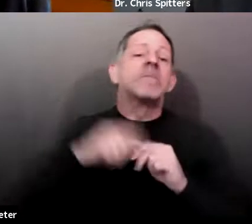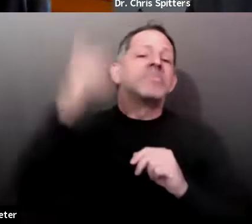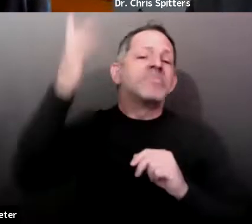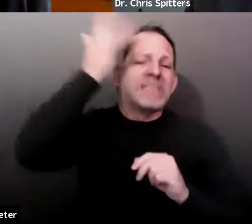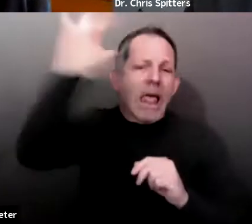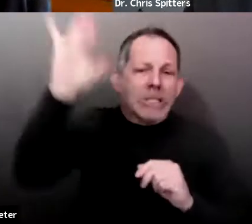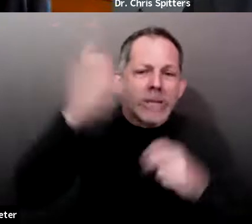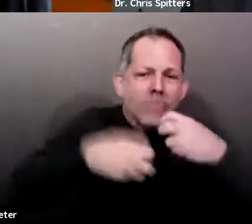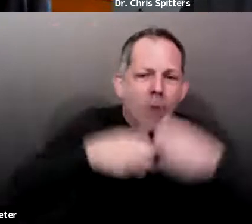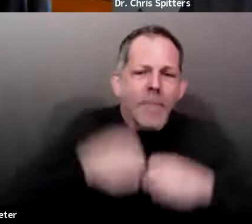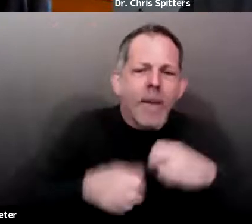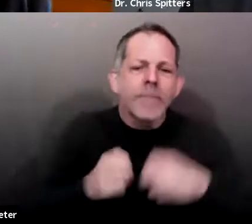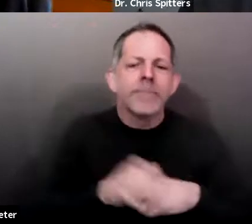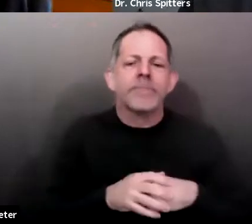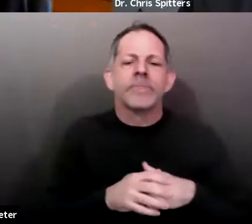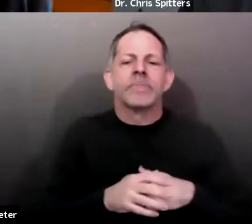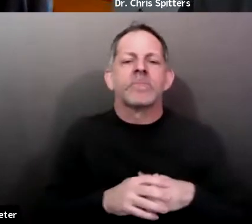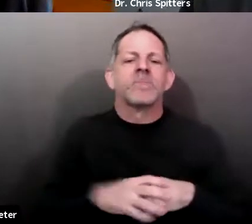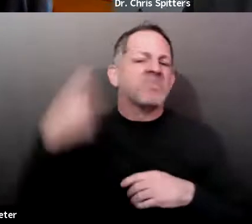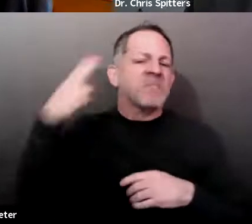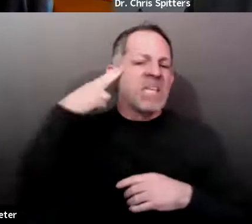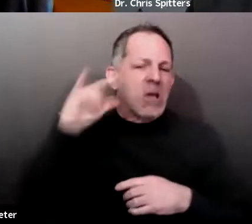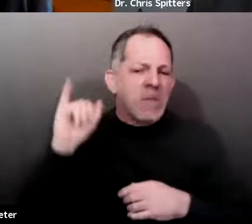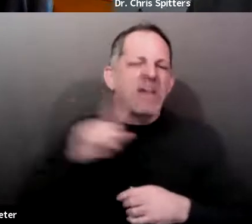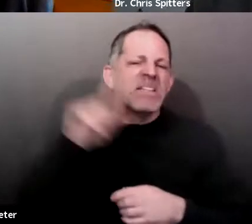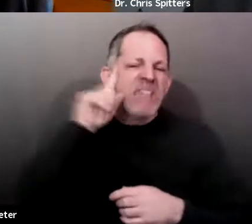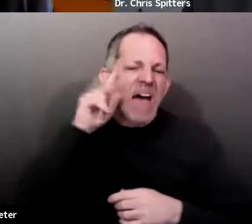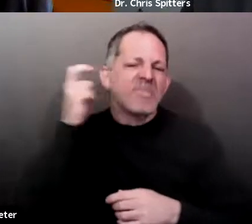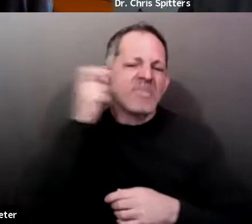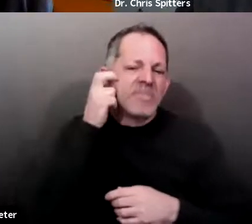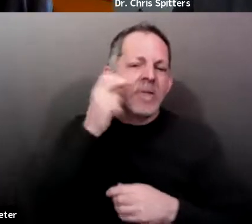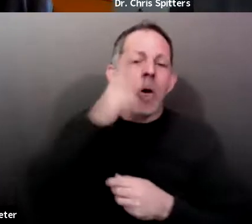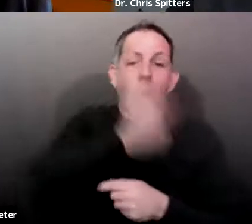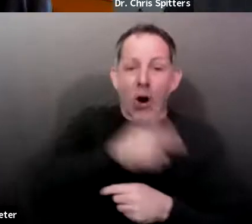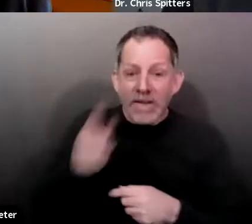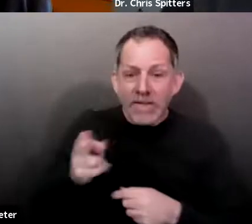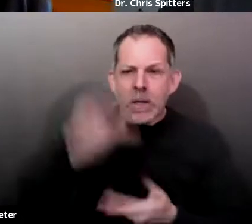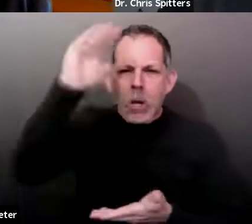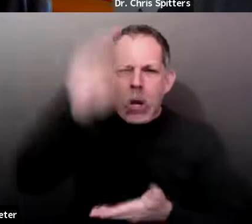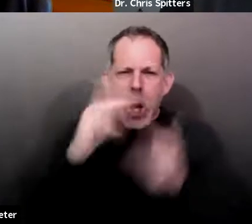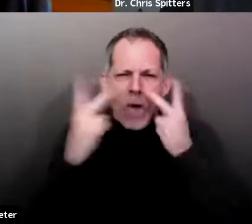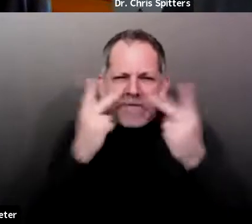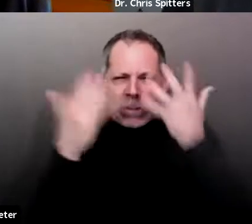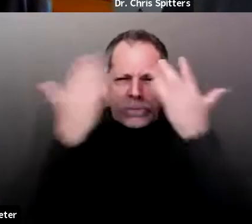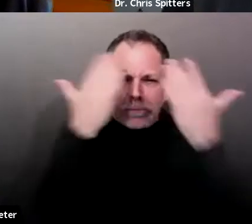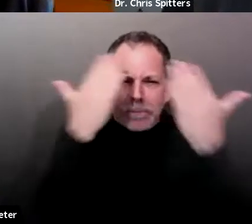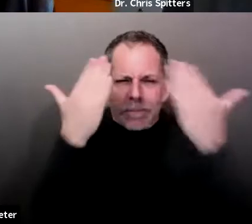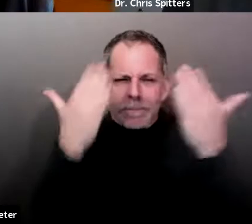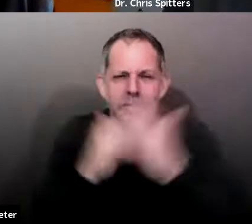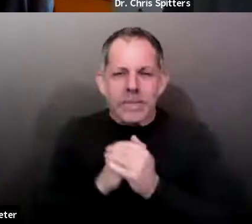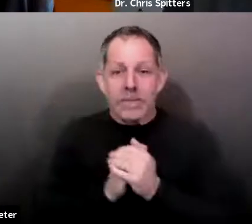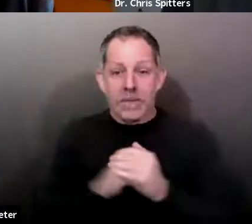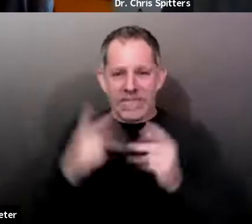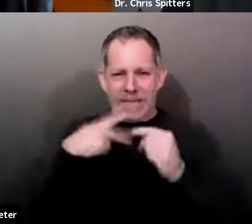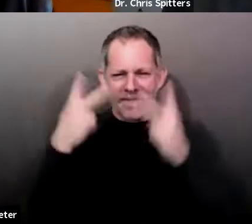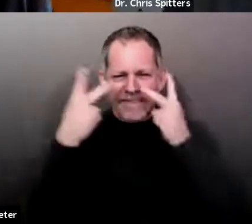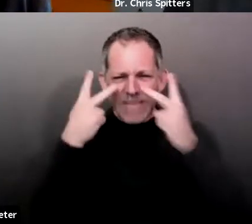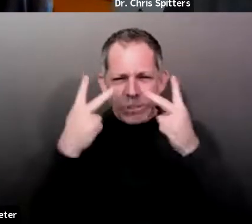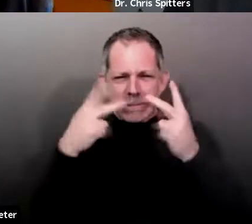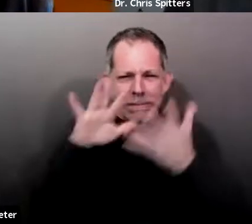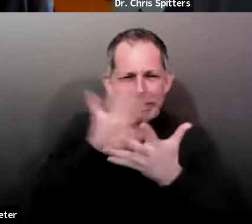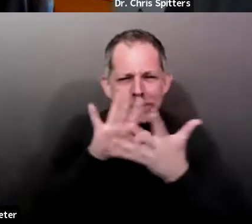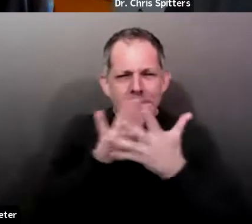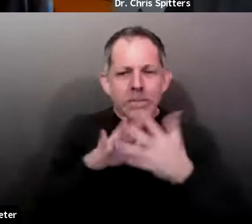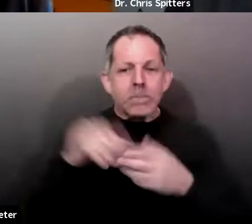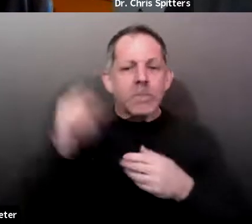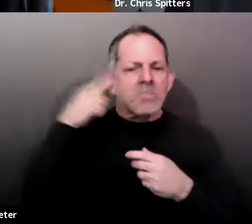blindness or low vision, or people with both vision and hearing impairments. It also